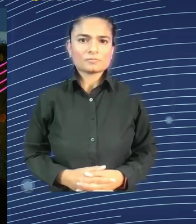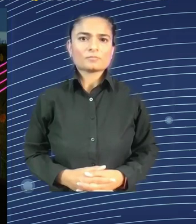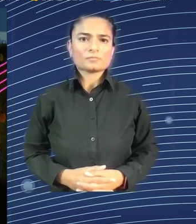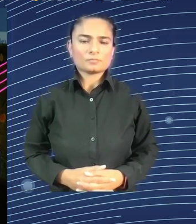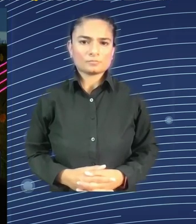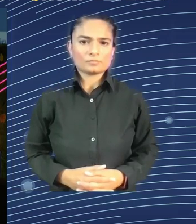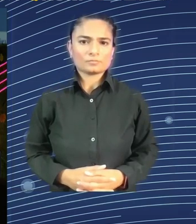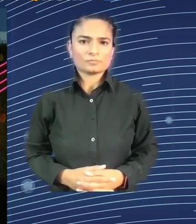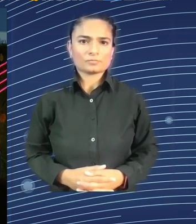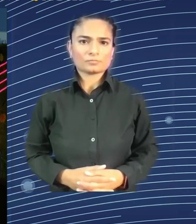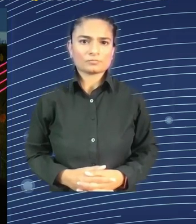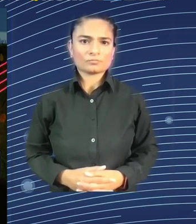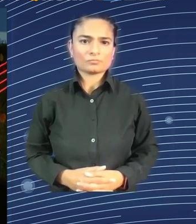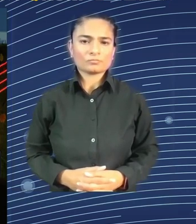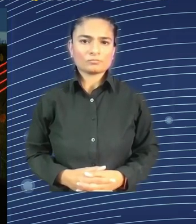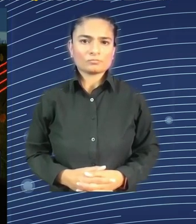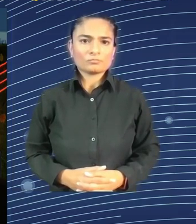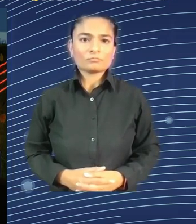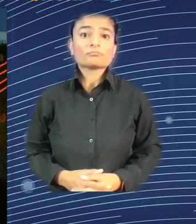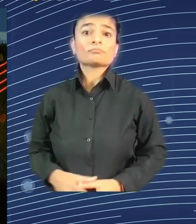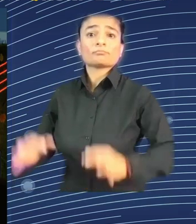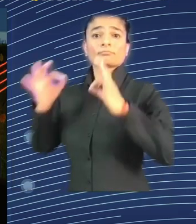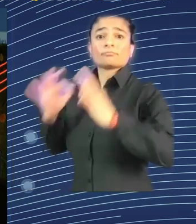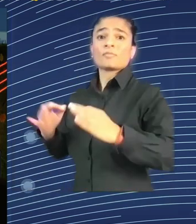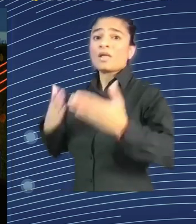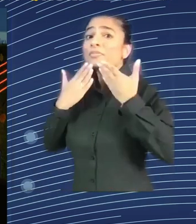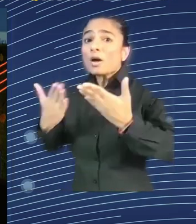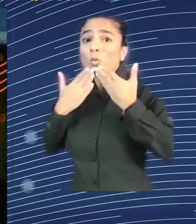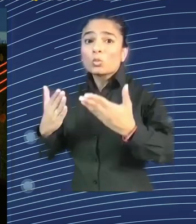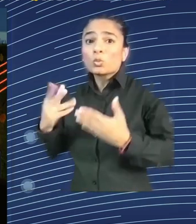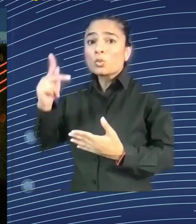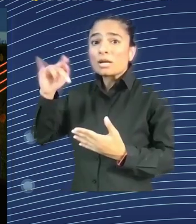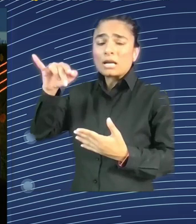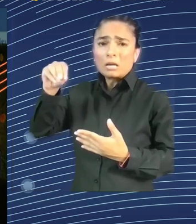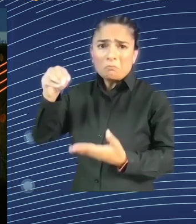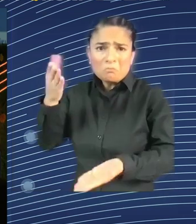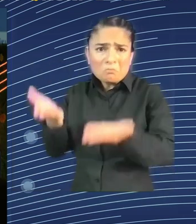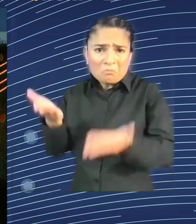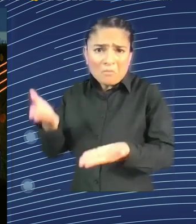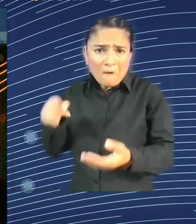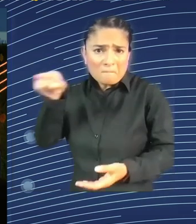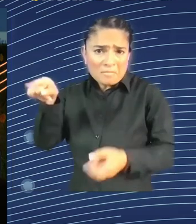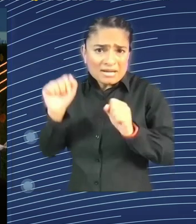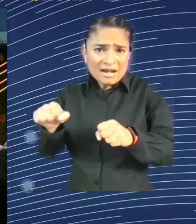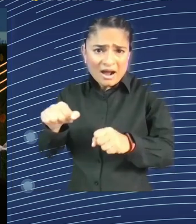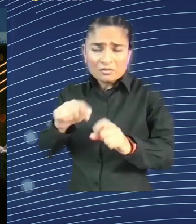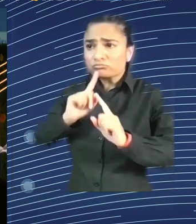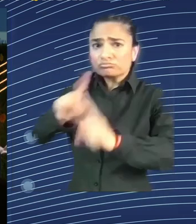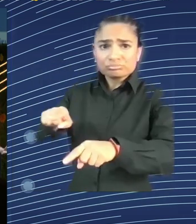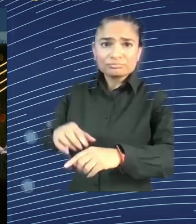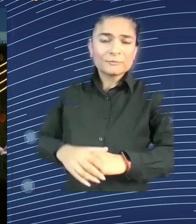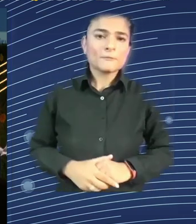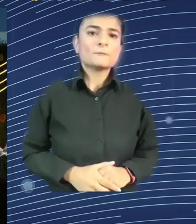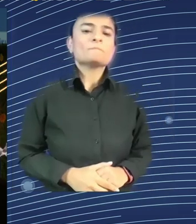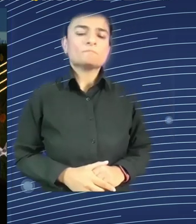we're seeing the immense big tech lobby power that it's working. We're seeing that there's doubts whether chat GPT's should